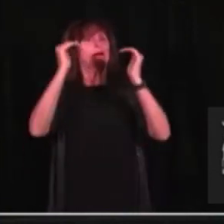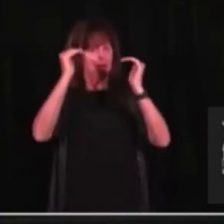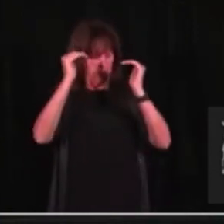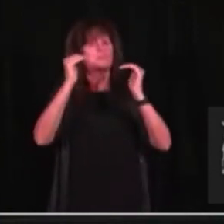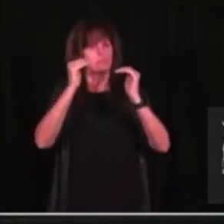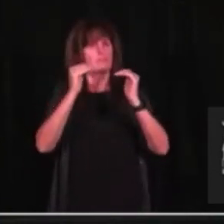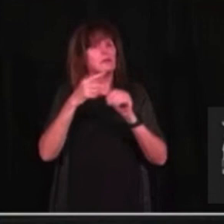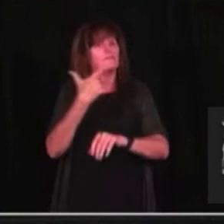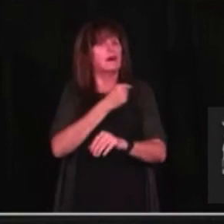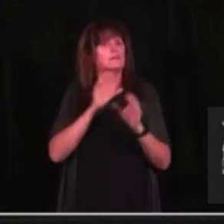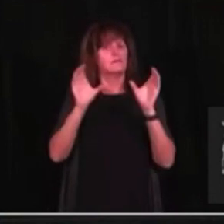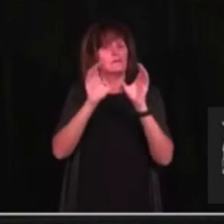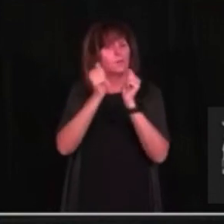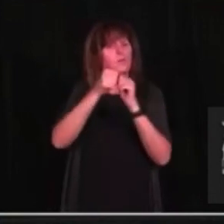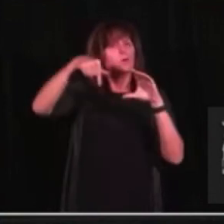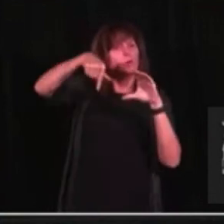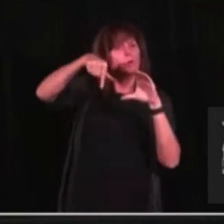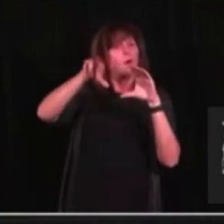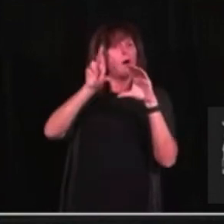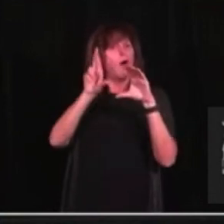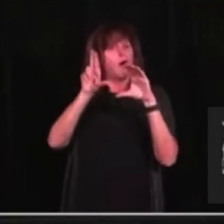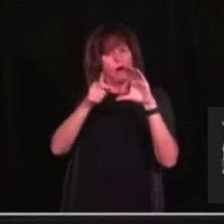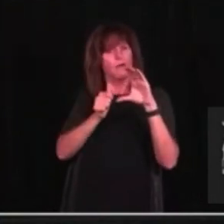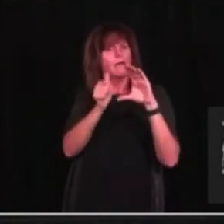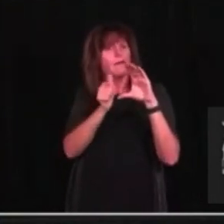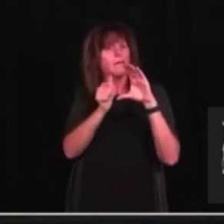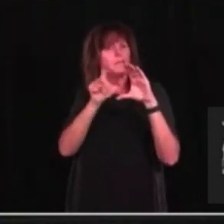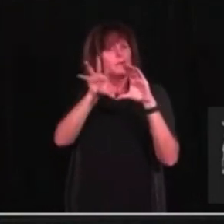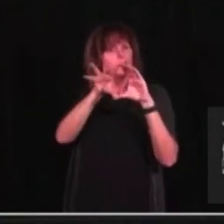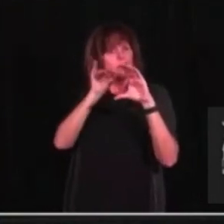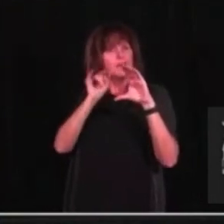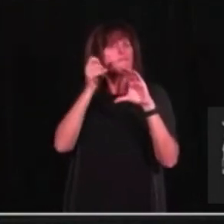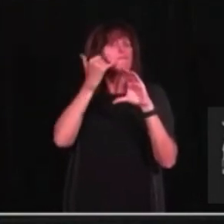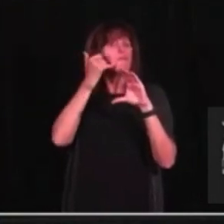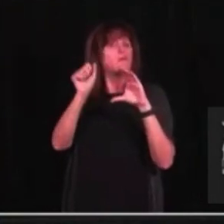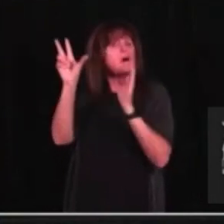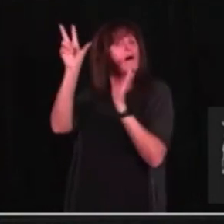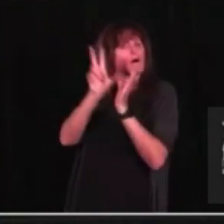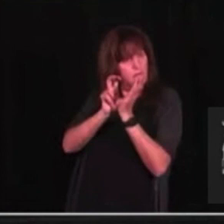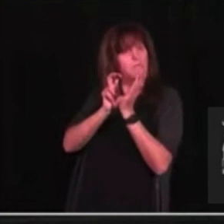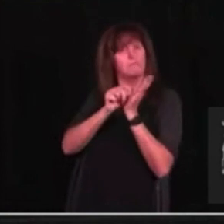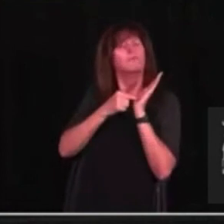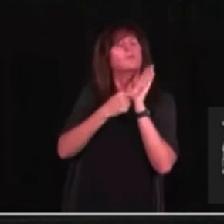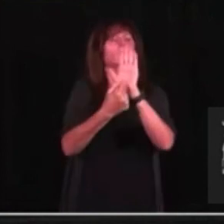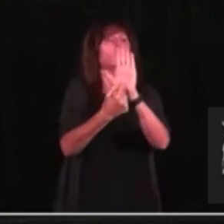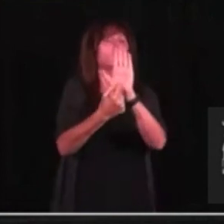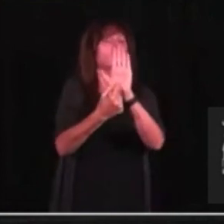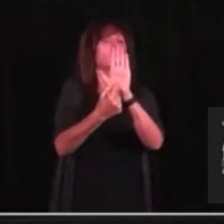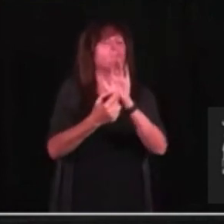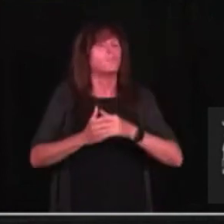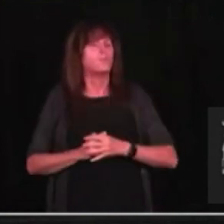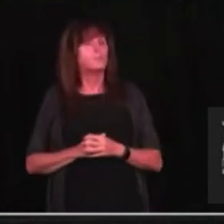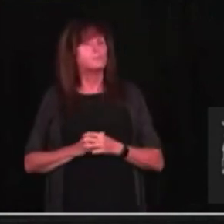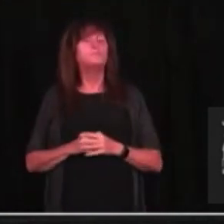kept on your phone to easily and conveniently show that you have been vaccinated when needed. The province will also launch a new app